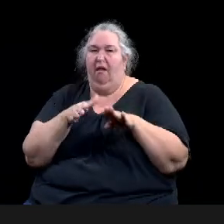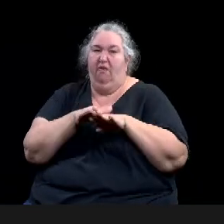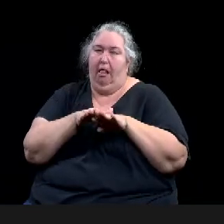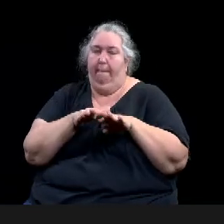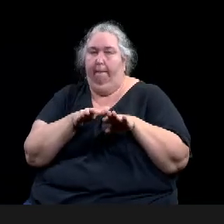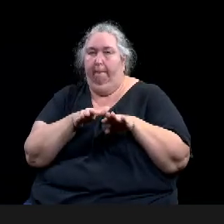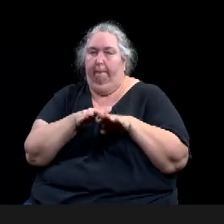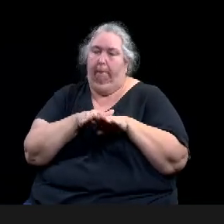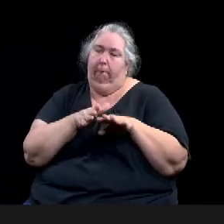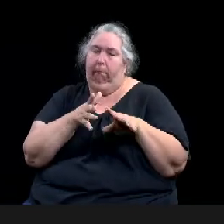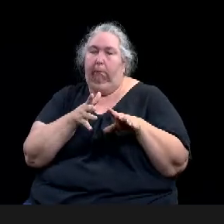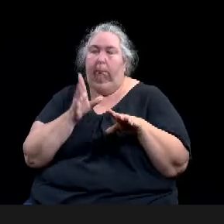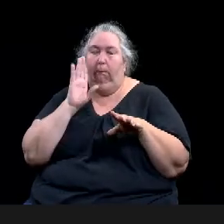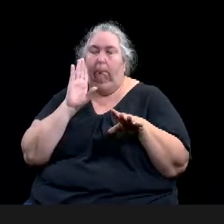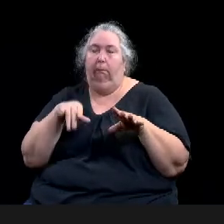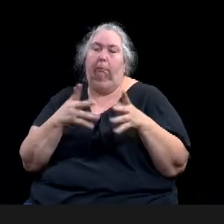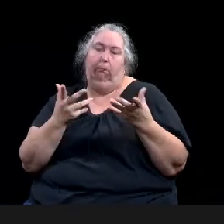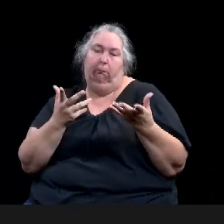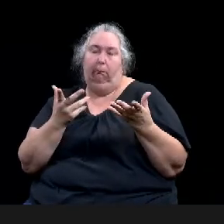round of applications,